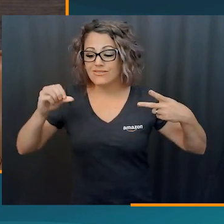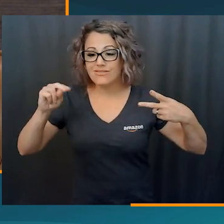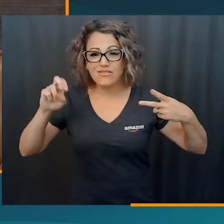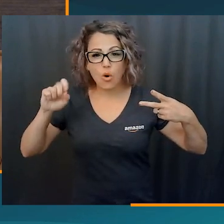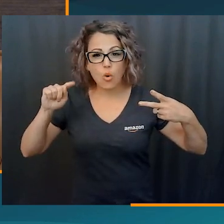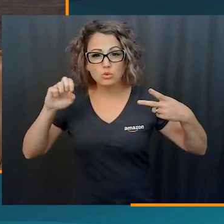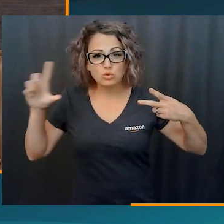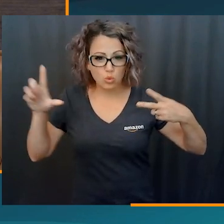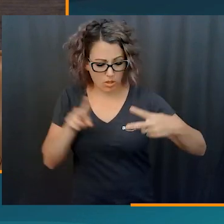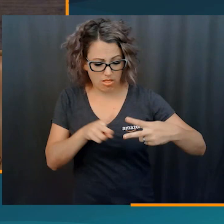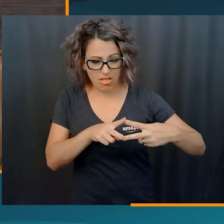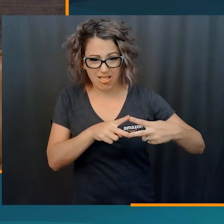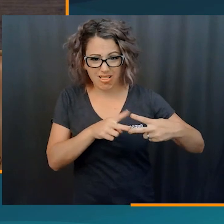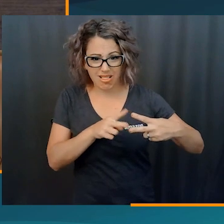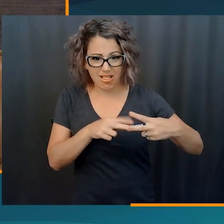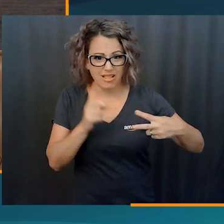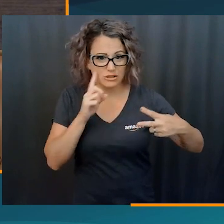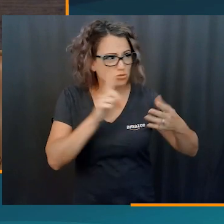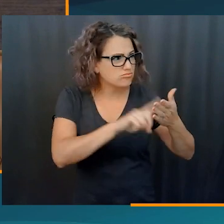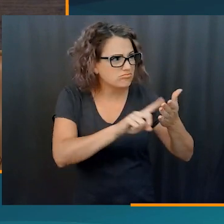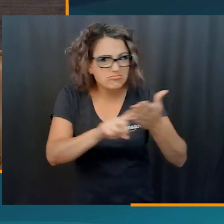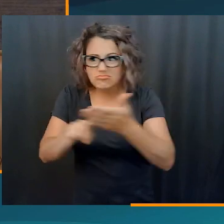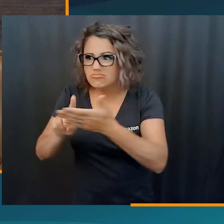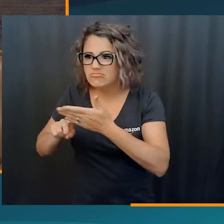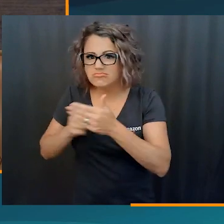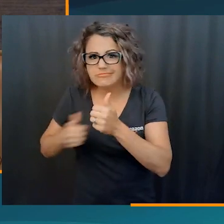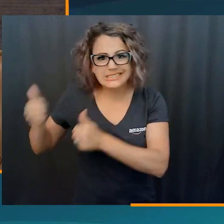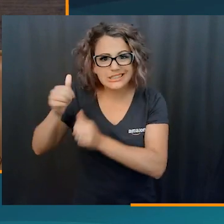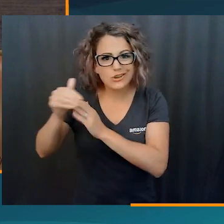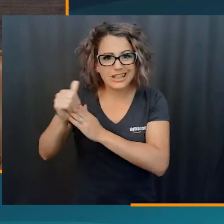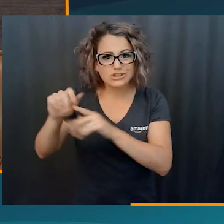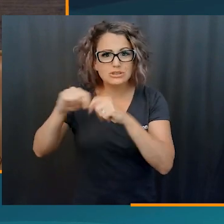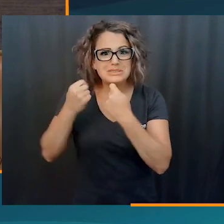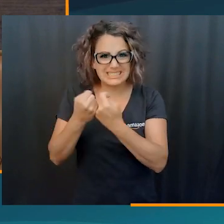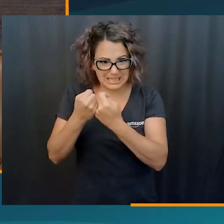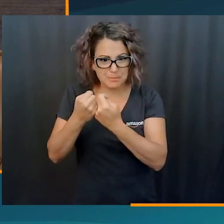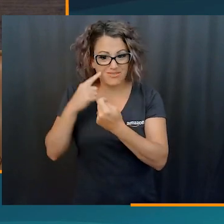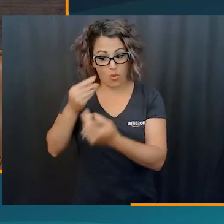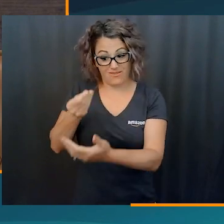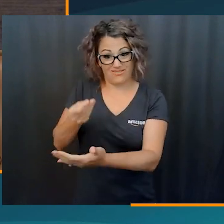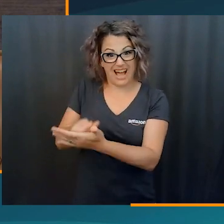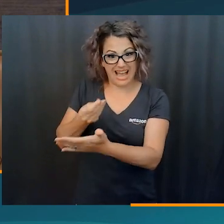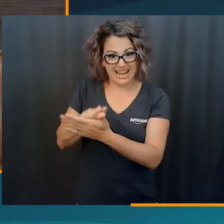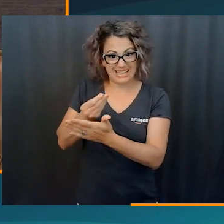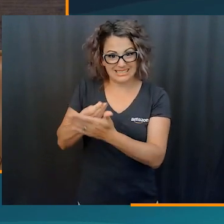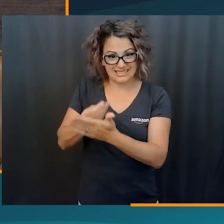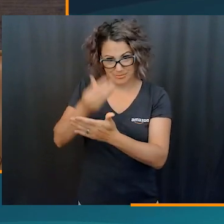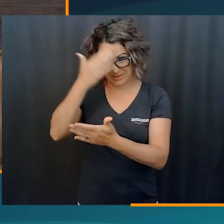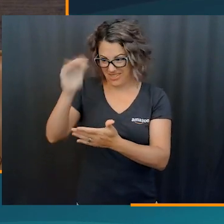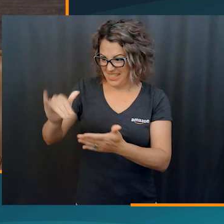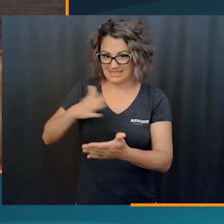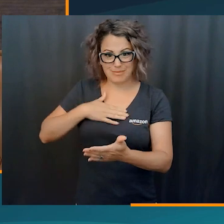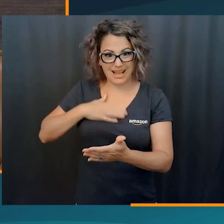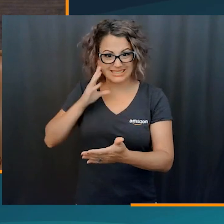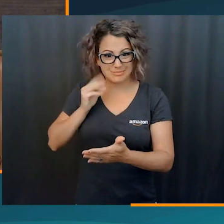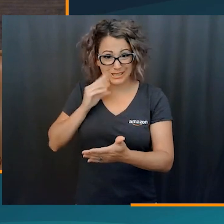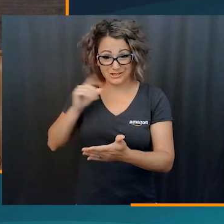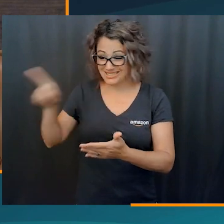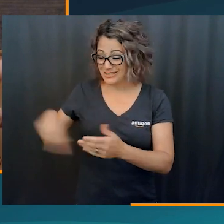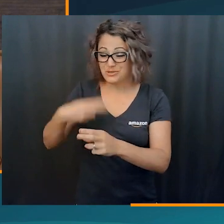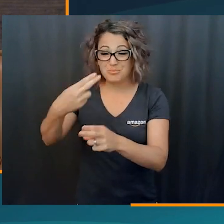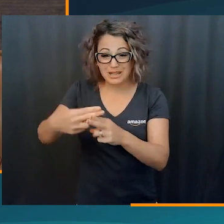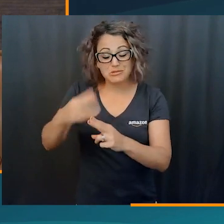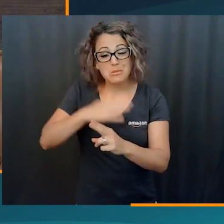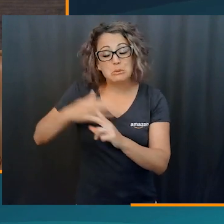opportunities and the phone tool to find out who different folks throughout the senior leadership team within finance to find the